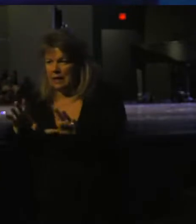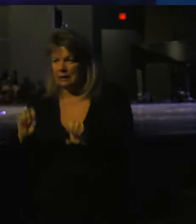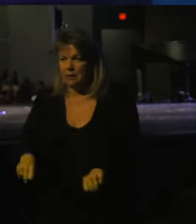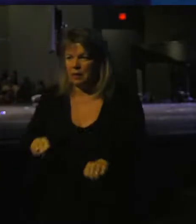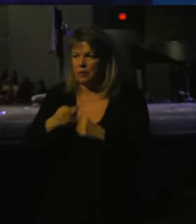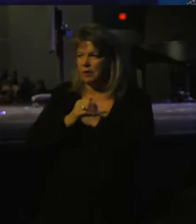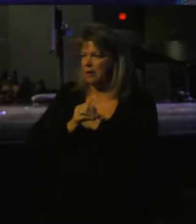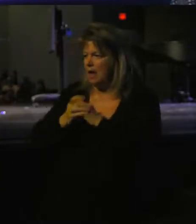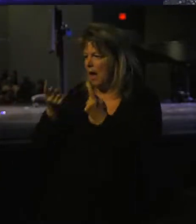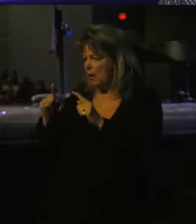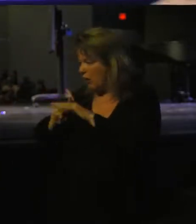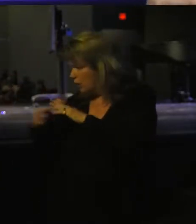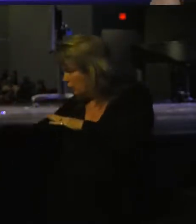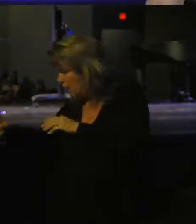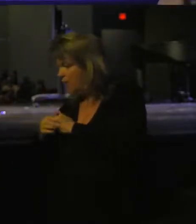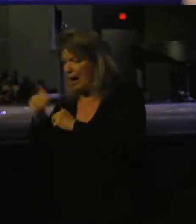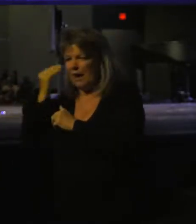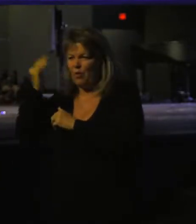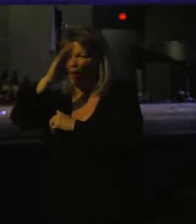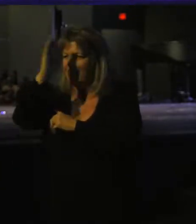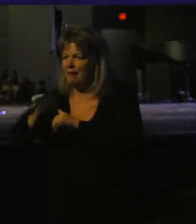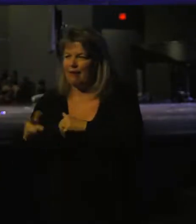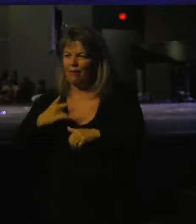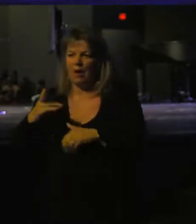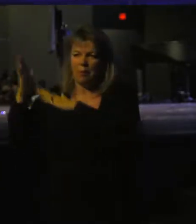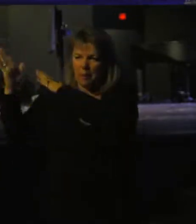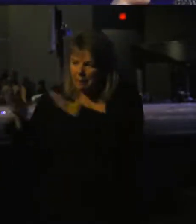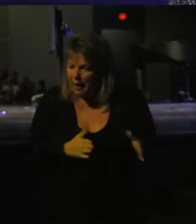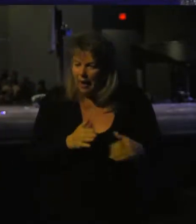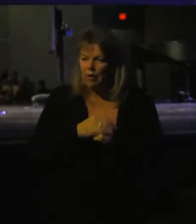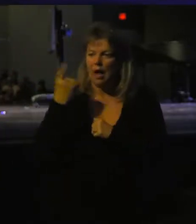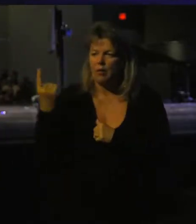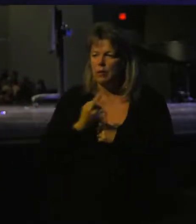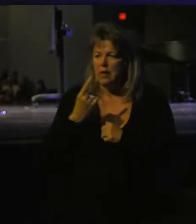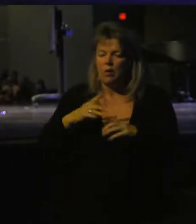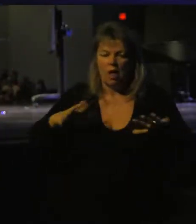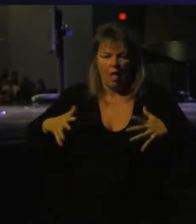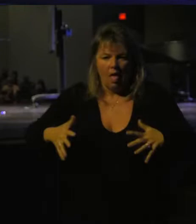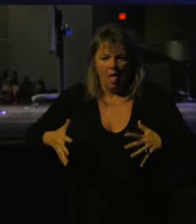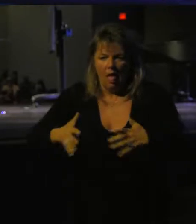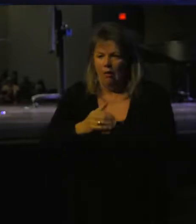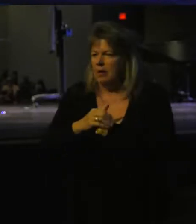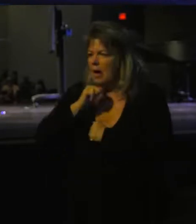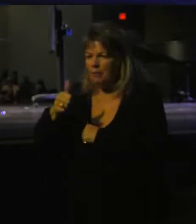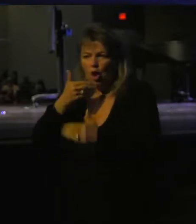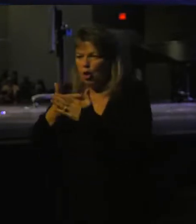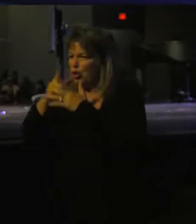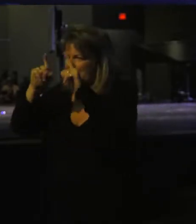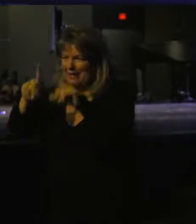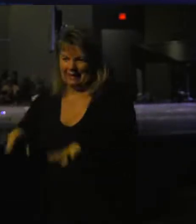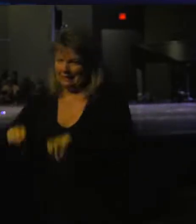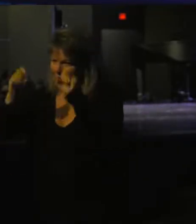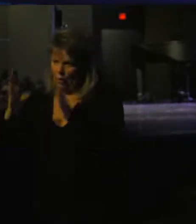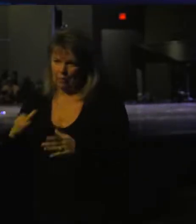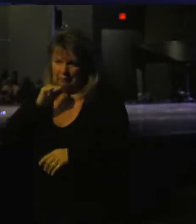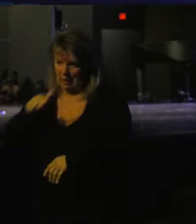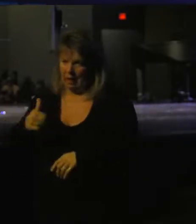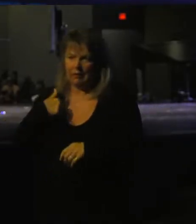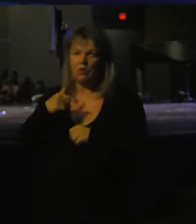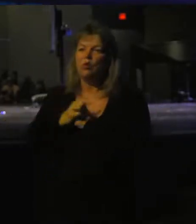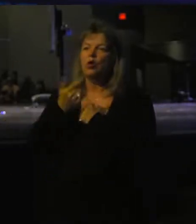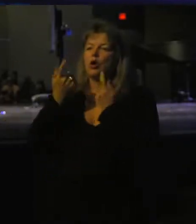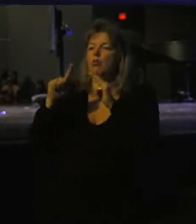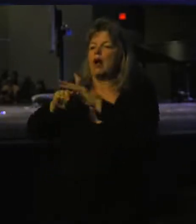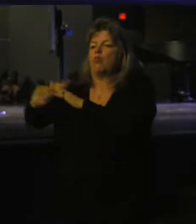I tried to run from it. I knew I never felt prepared. I was always nervous. I'm not a good test taker. And we'll try to